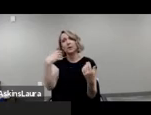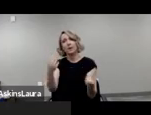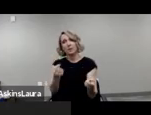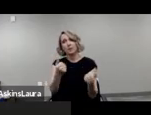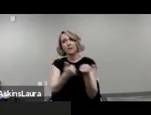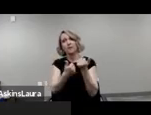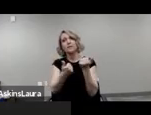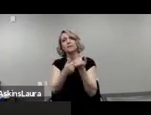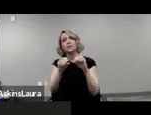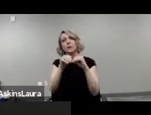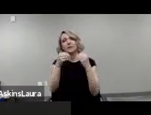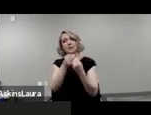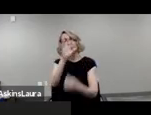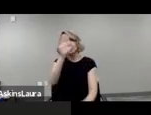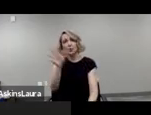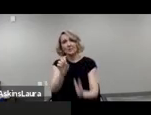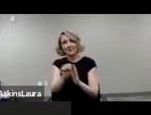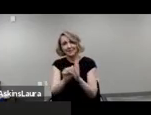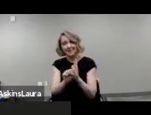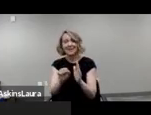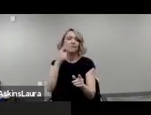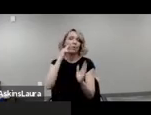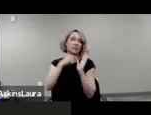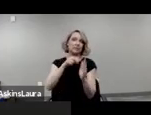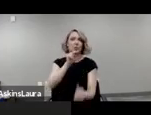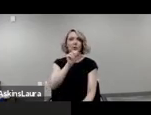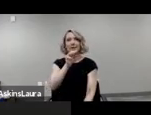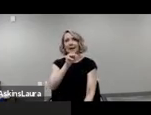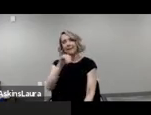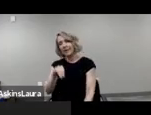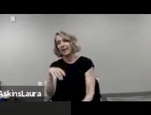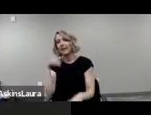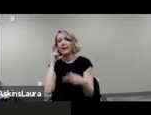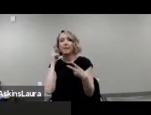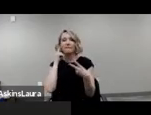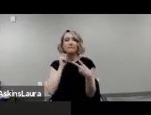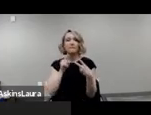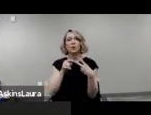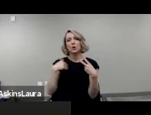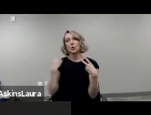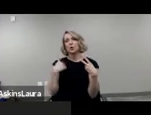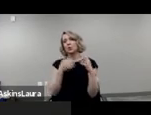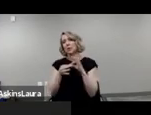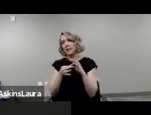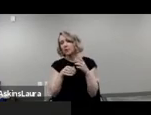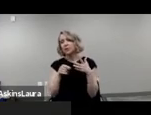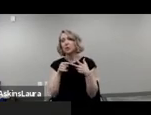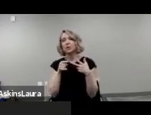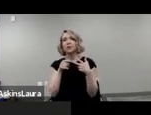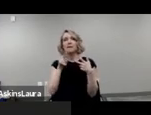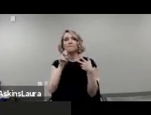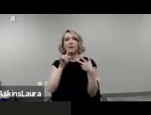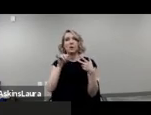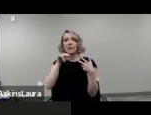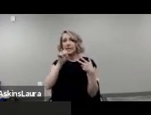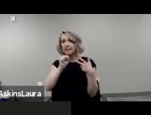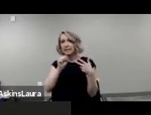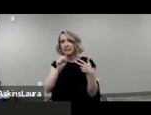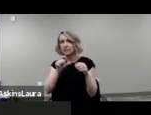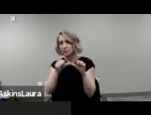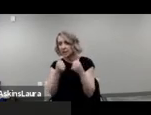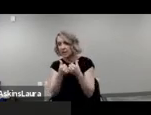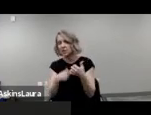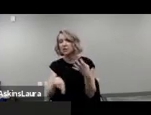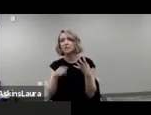So like NAMI, California Youth Connection, Veterans Associations, United